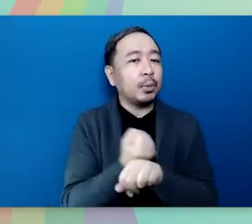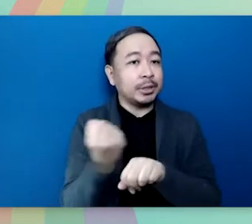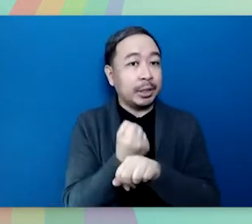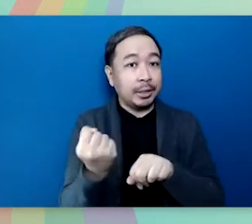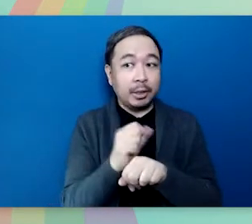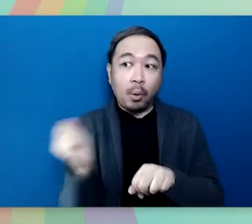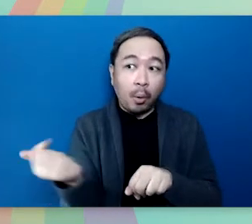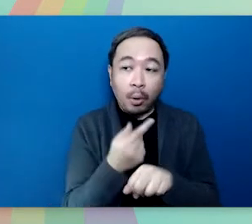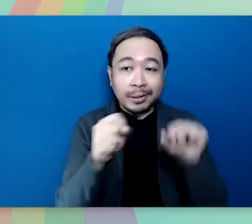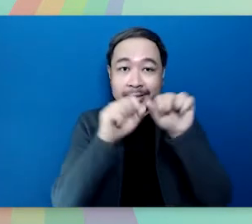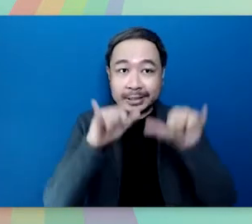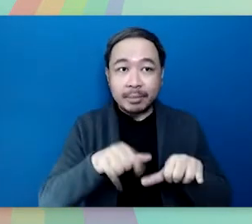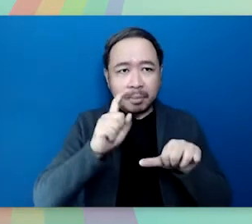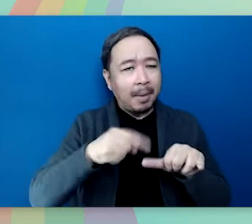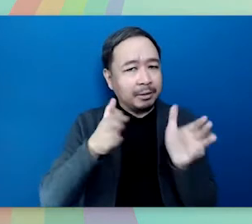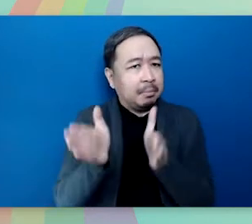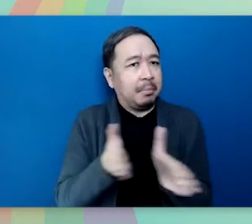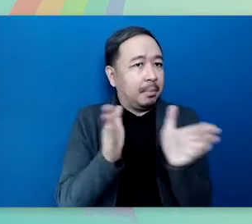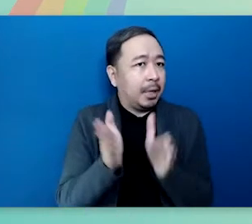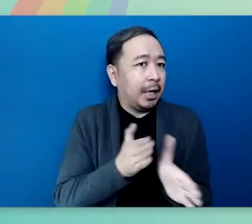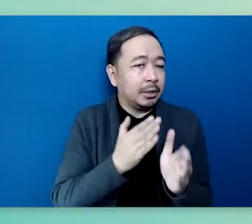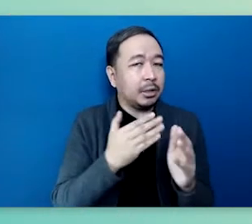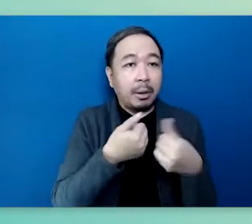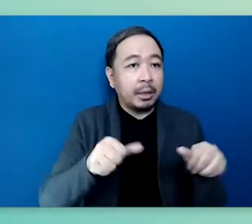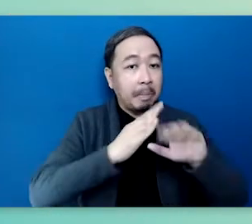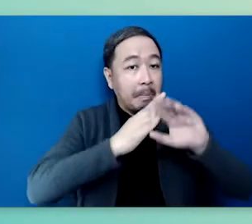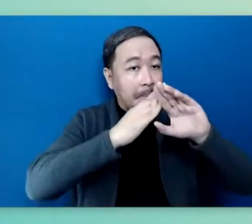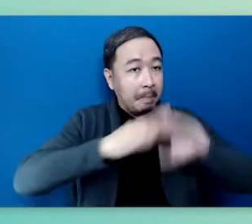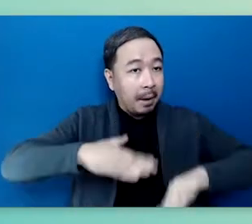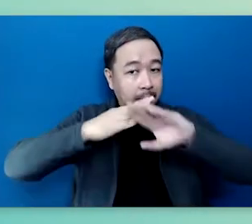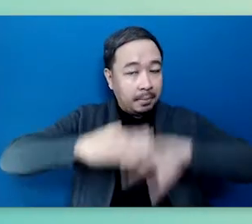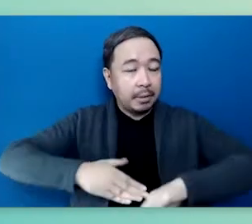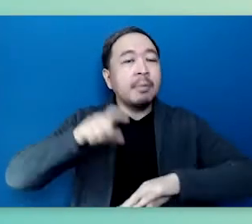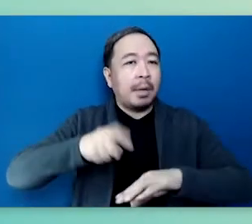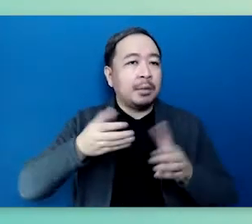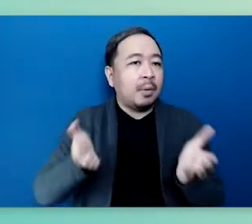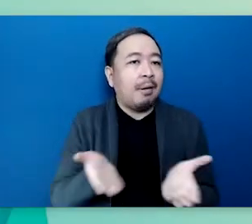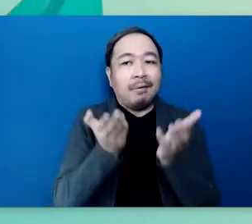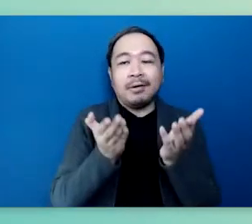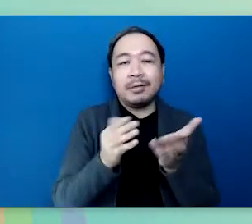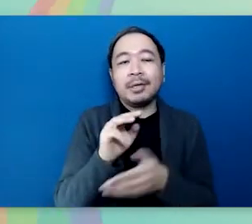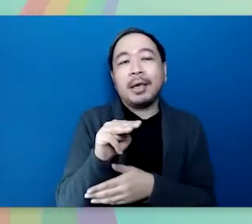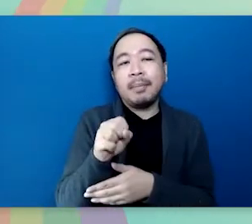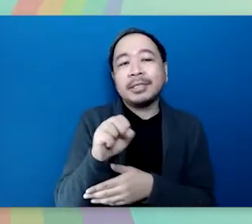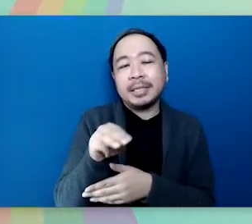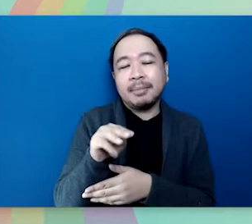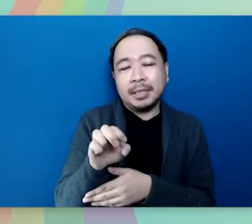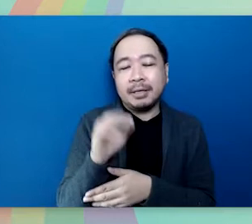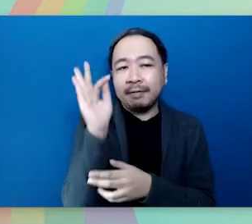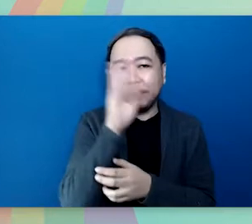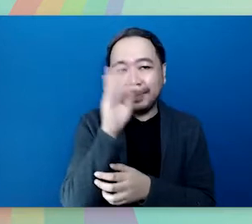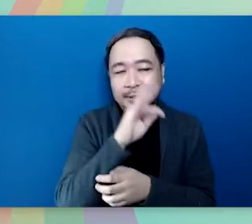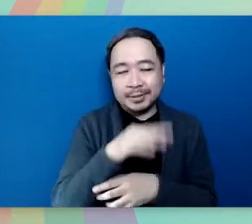place and roadblocks have to be eliminated to pave the way for our filipino entrepreneurs that's correct